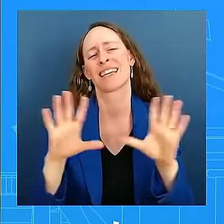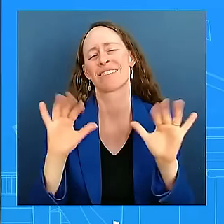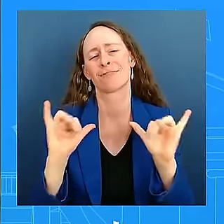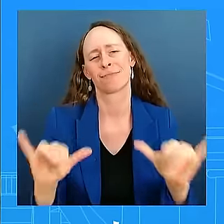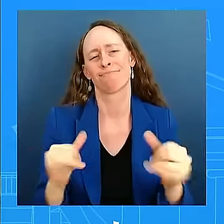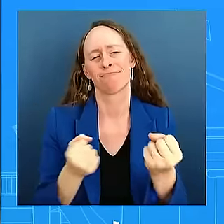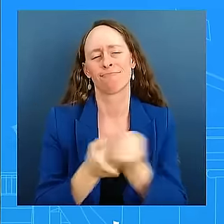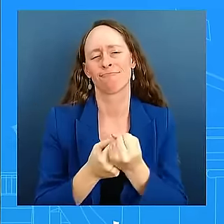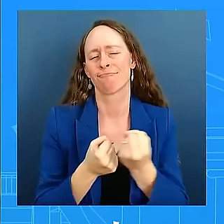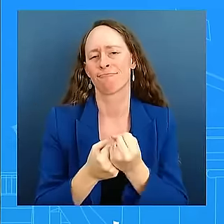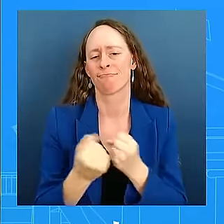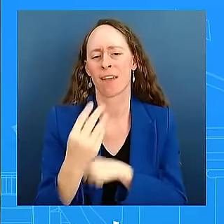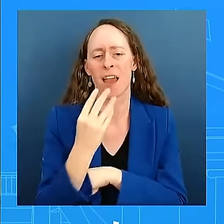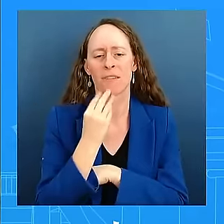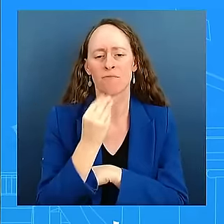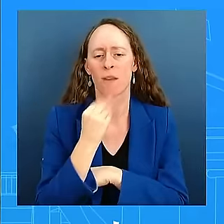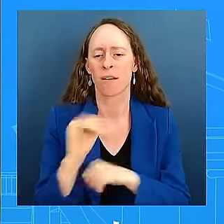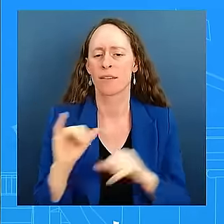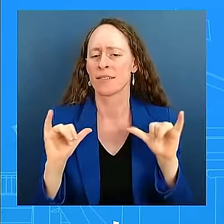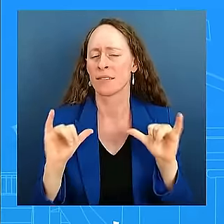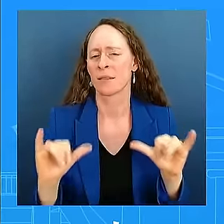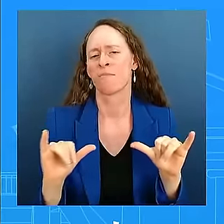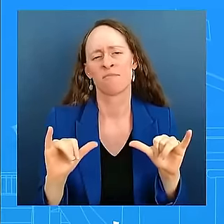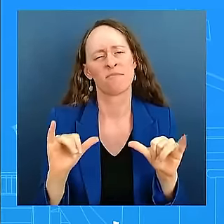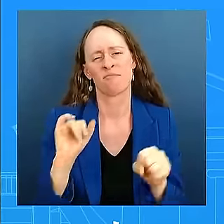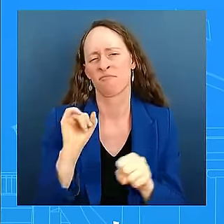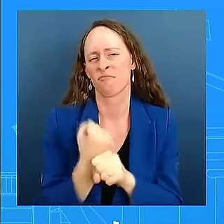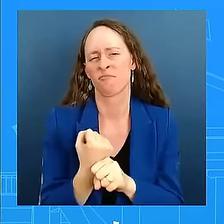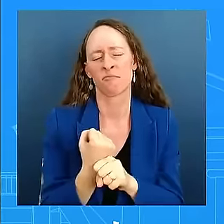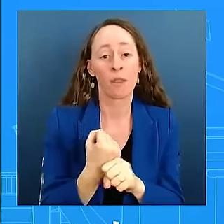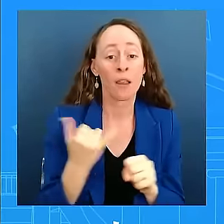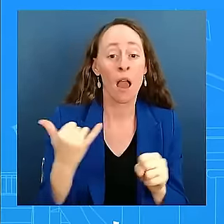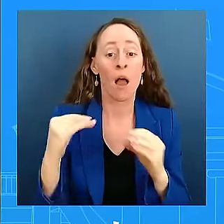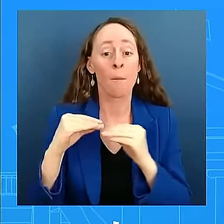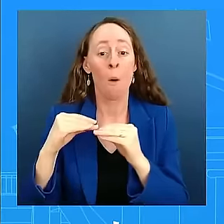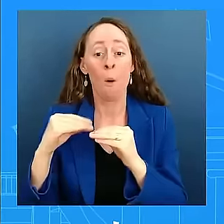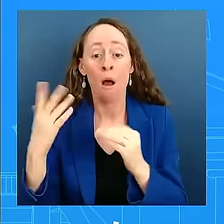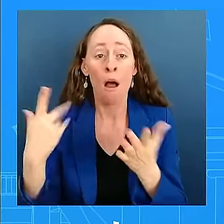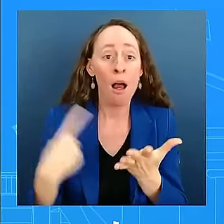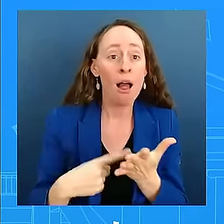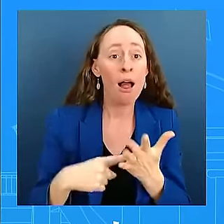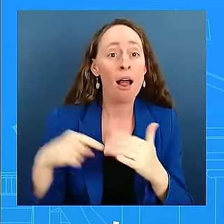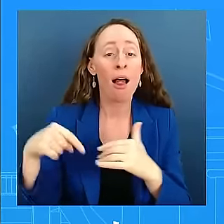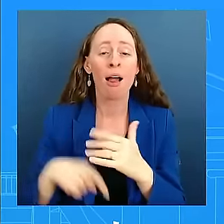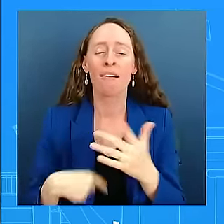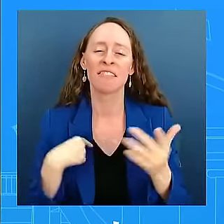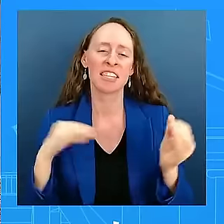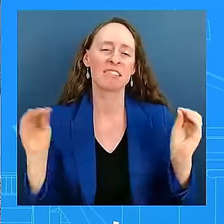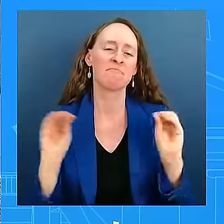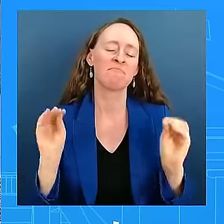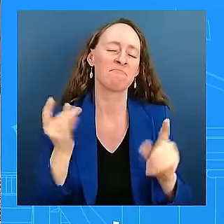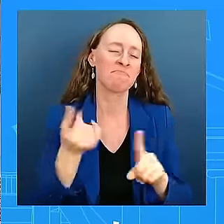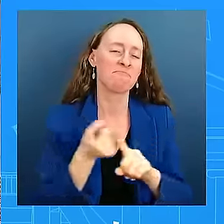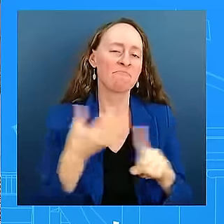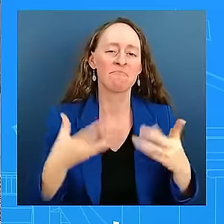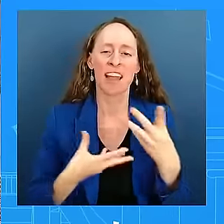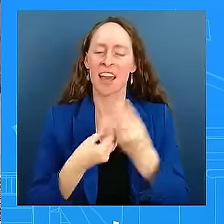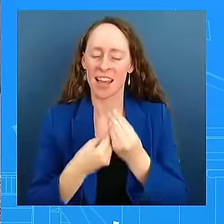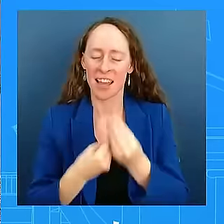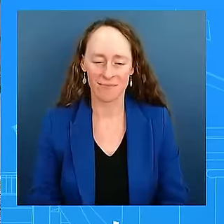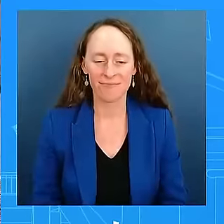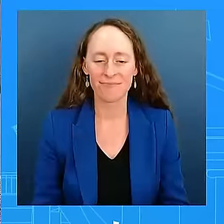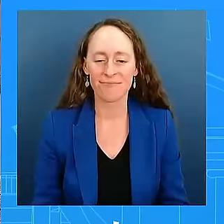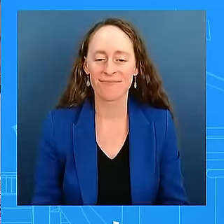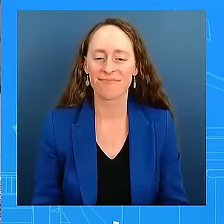conversations continue. I just don't have anything to add beyond what the President stated. From the best we can tell, the President hasn't